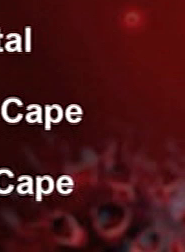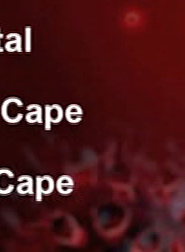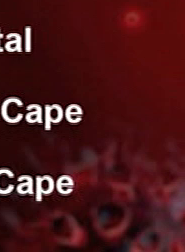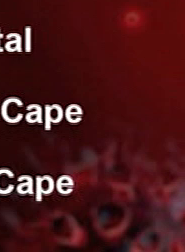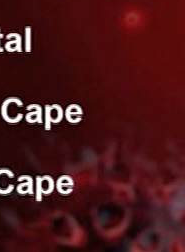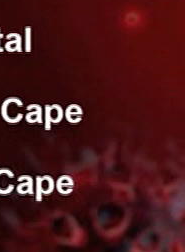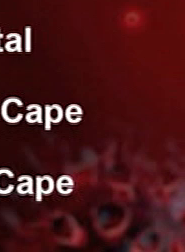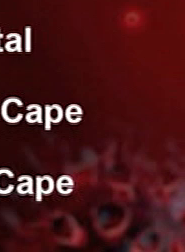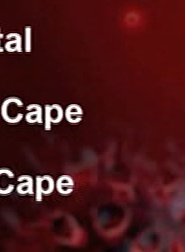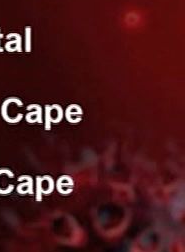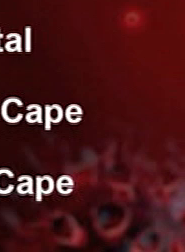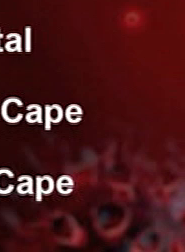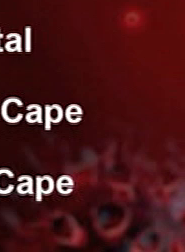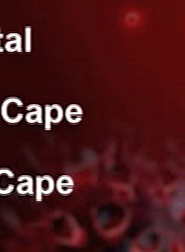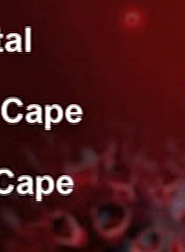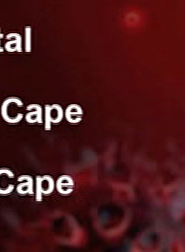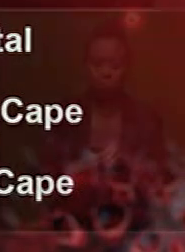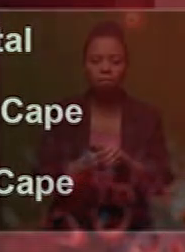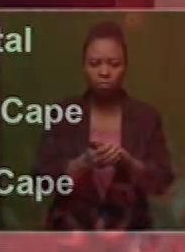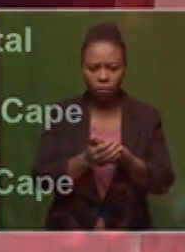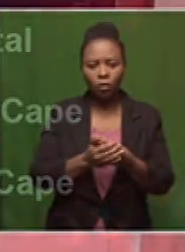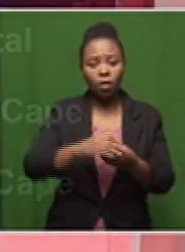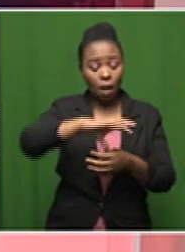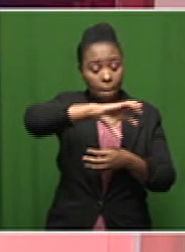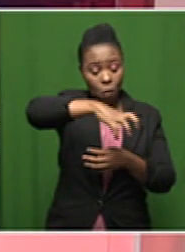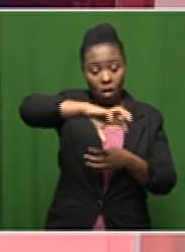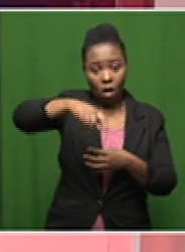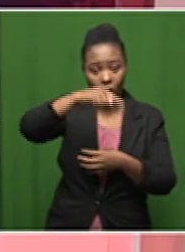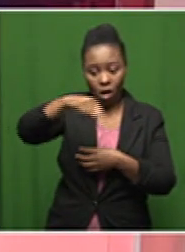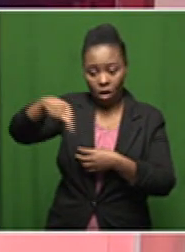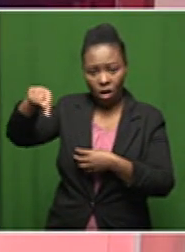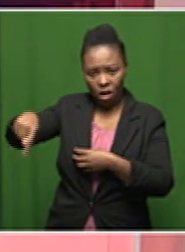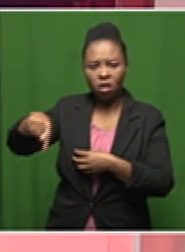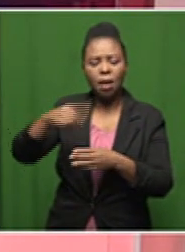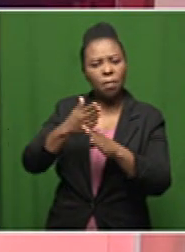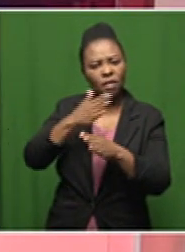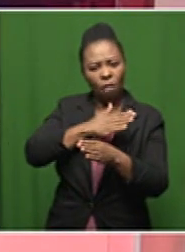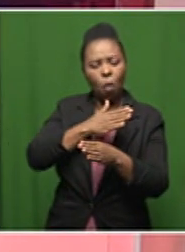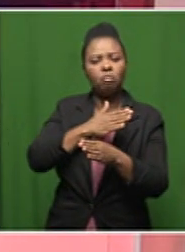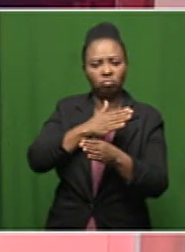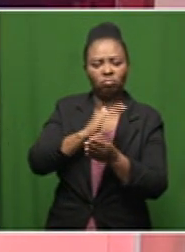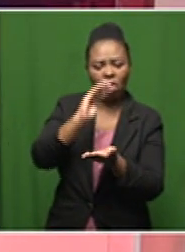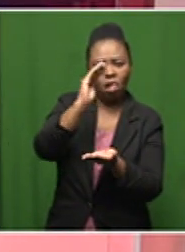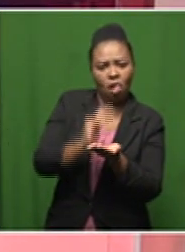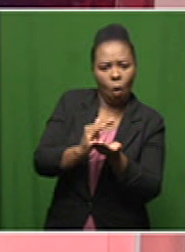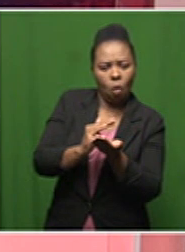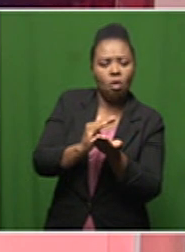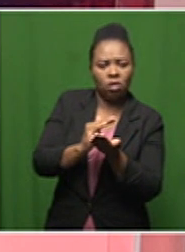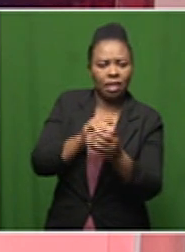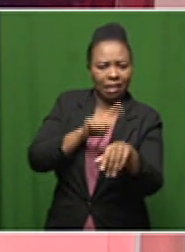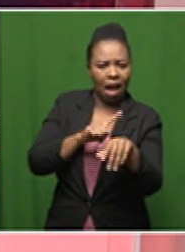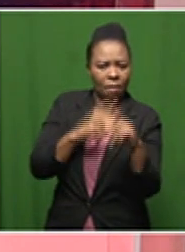cases recorded in the eastern cape the following provinces were recording the lowest numbers before the festive season